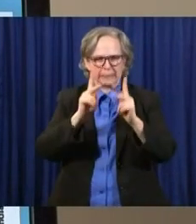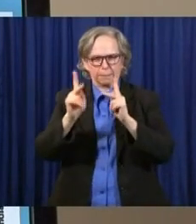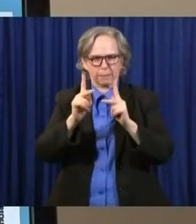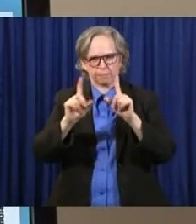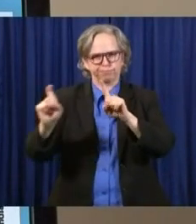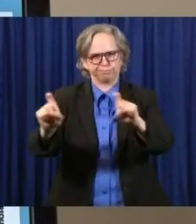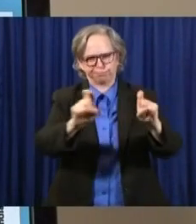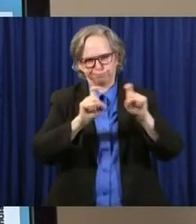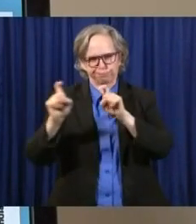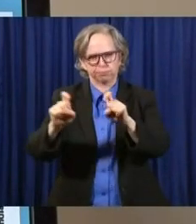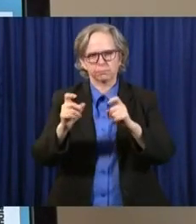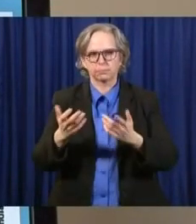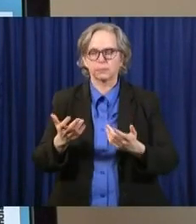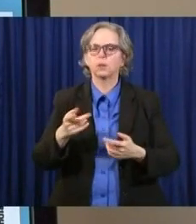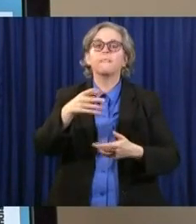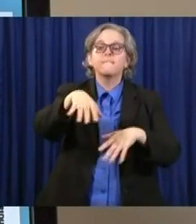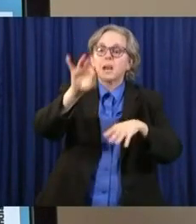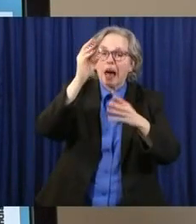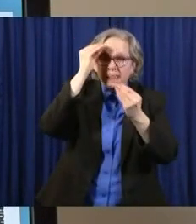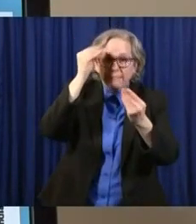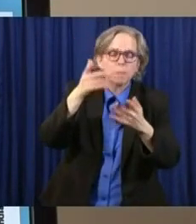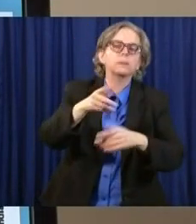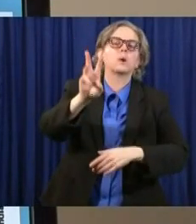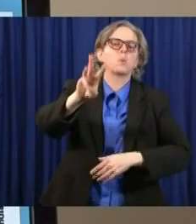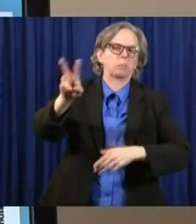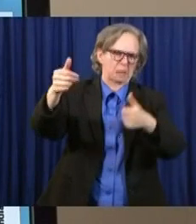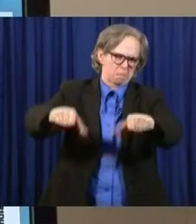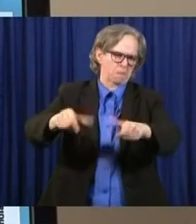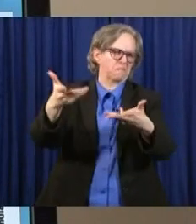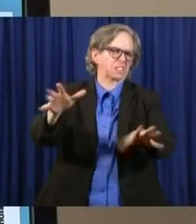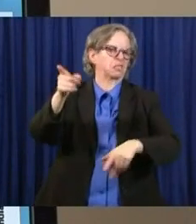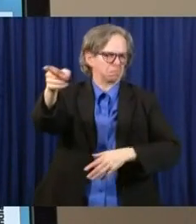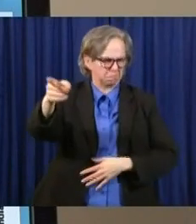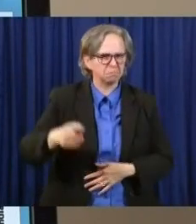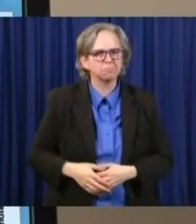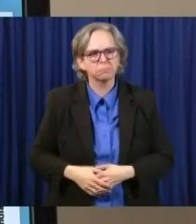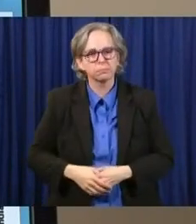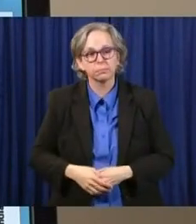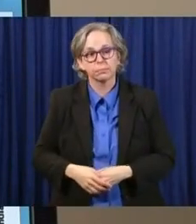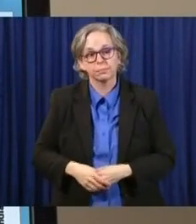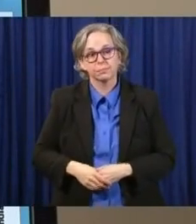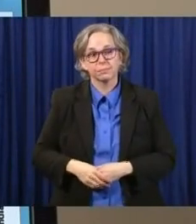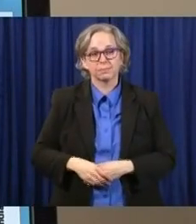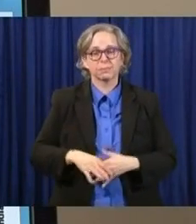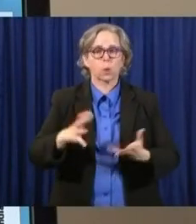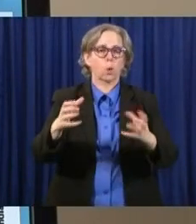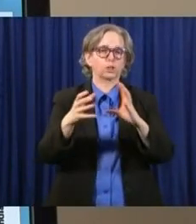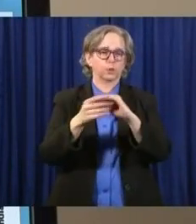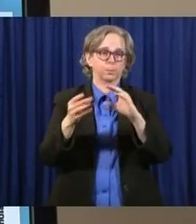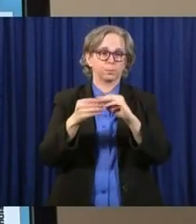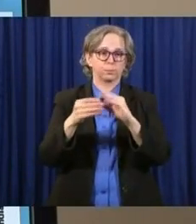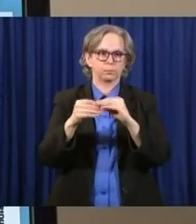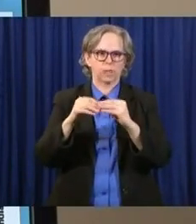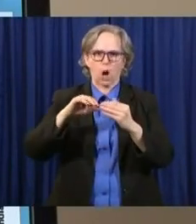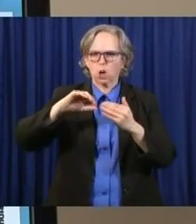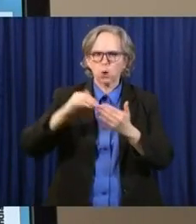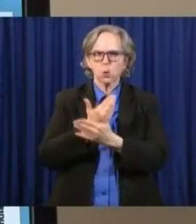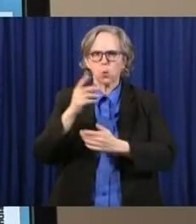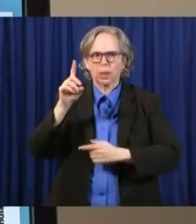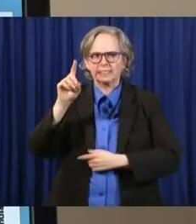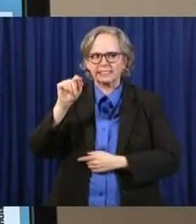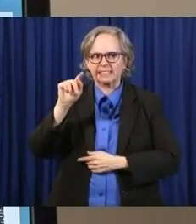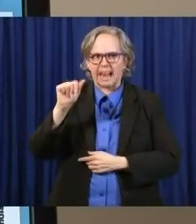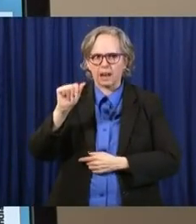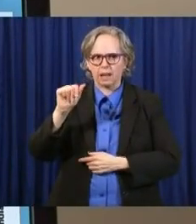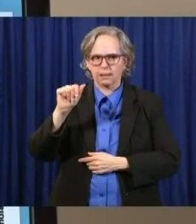website. We do look forward to the governor. We've been talking a lot about new data sets that we'll be sharing. And, of course, we'll bring that to you